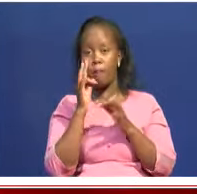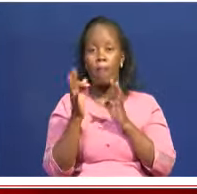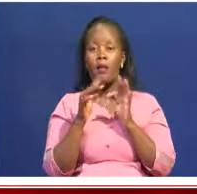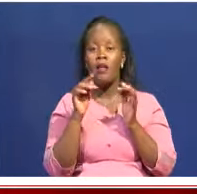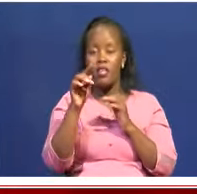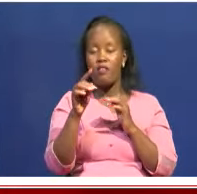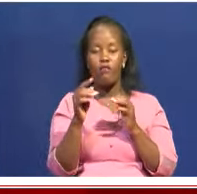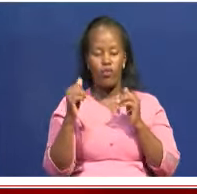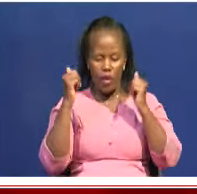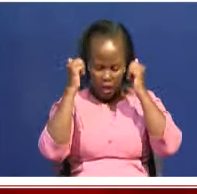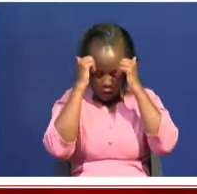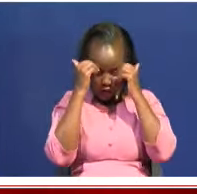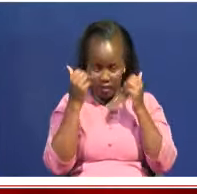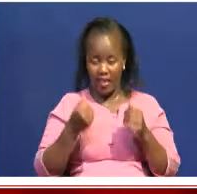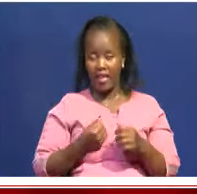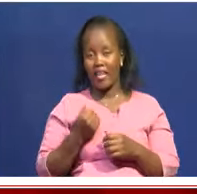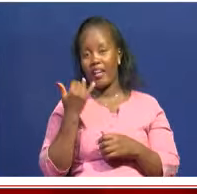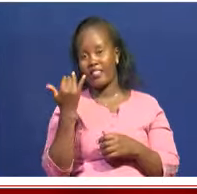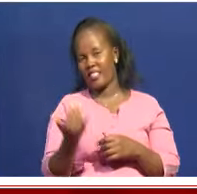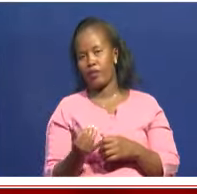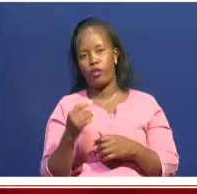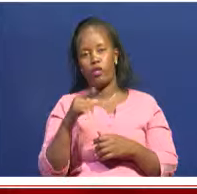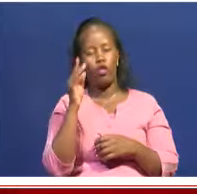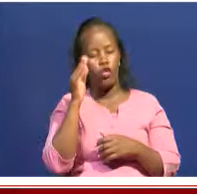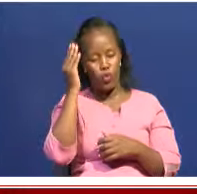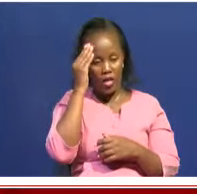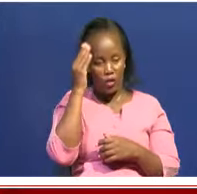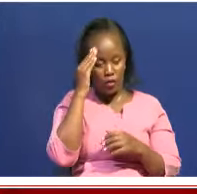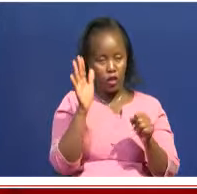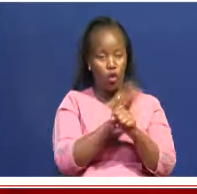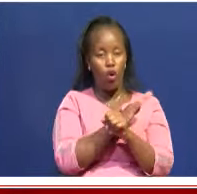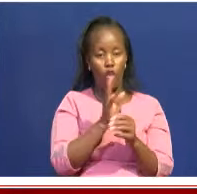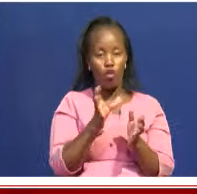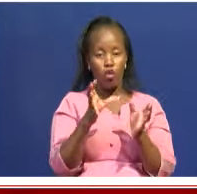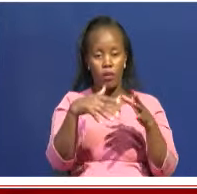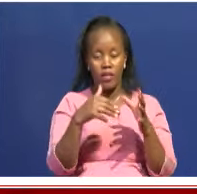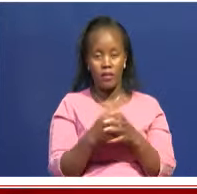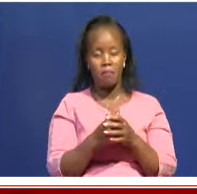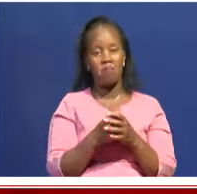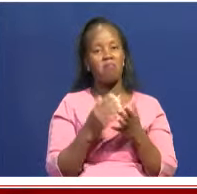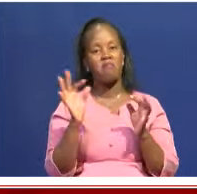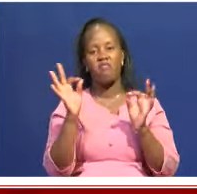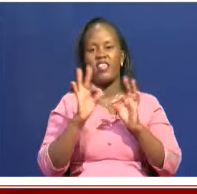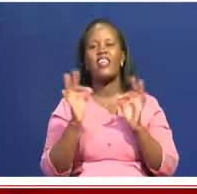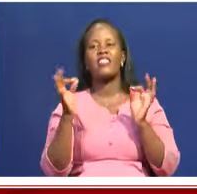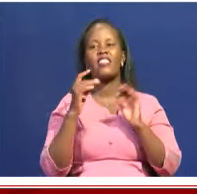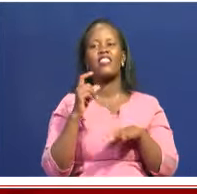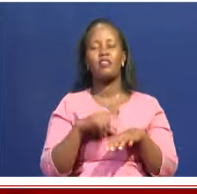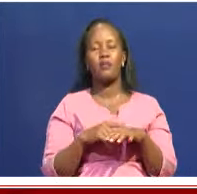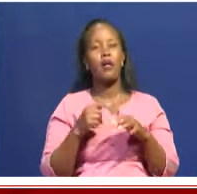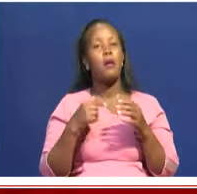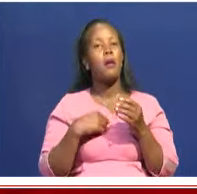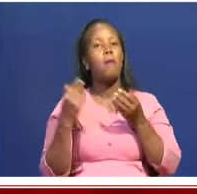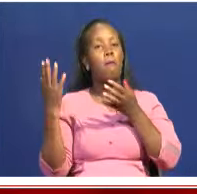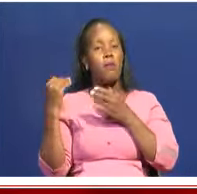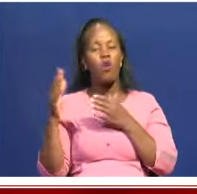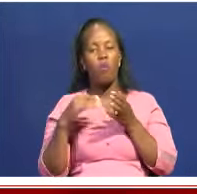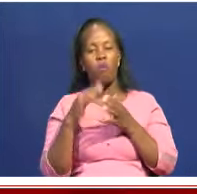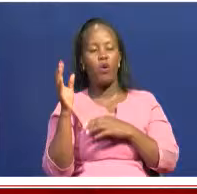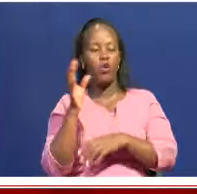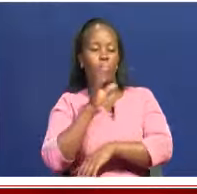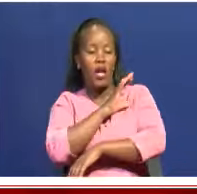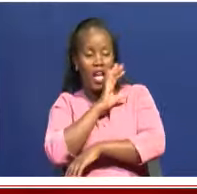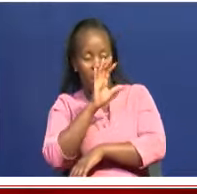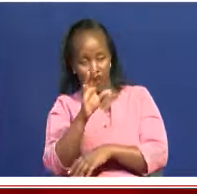a girl child, you educate a whole community. So, for me, it's an exciting time and I'm really looking forward to empowering more girls and